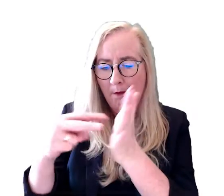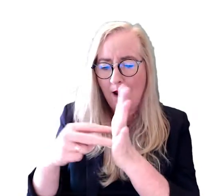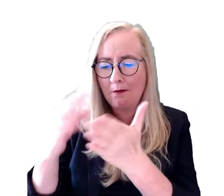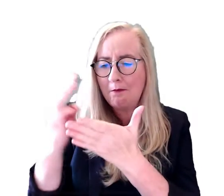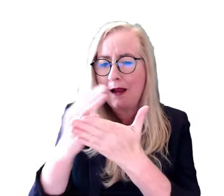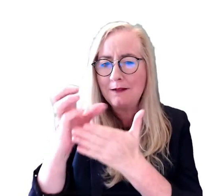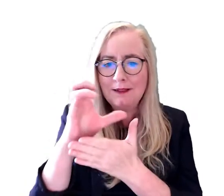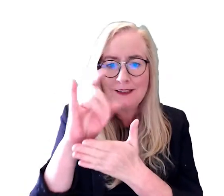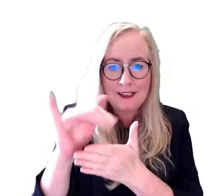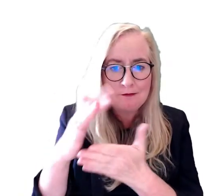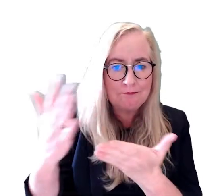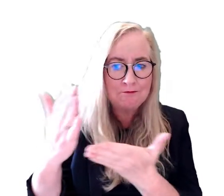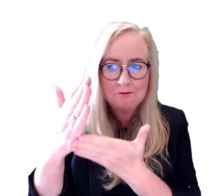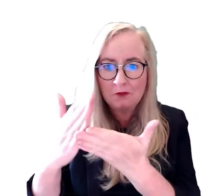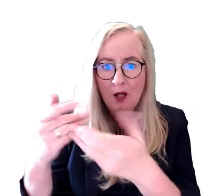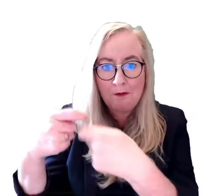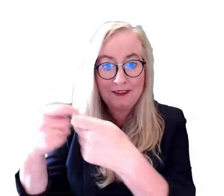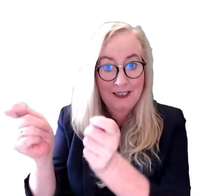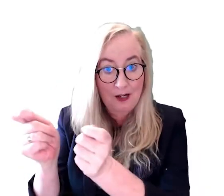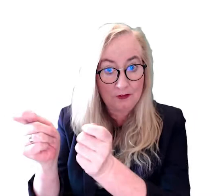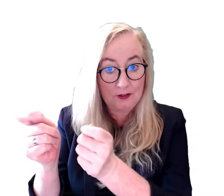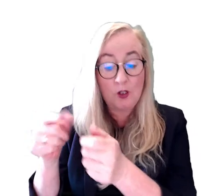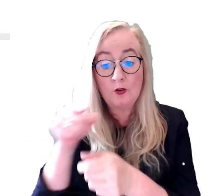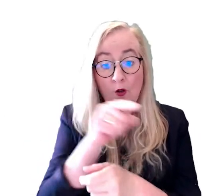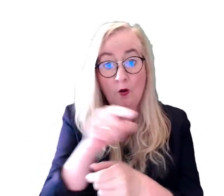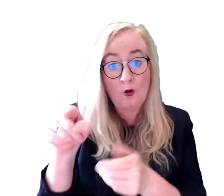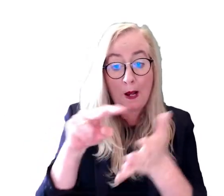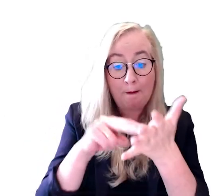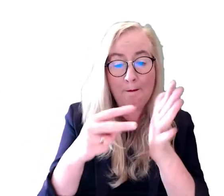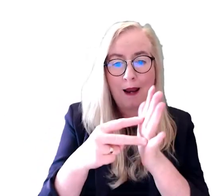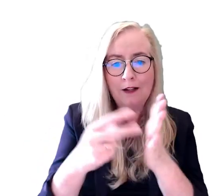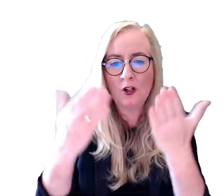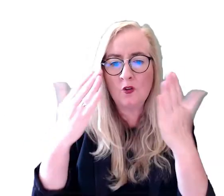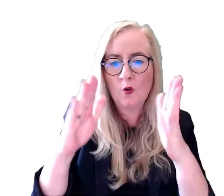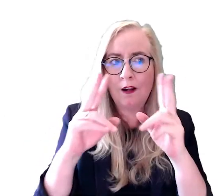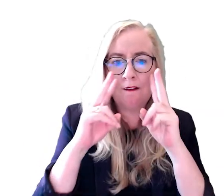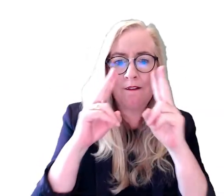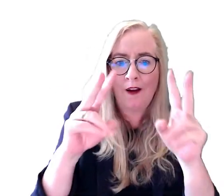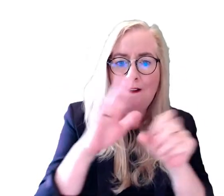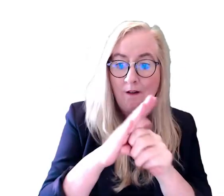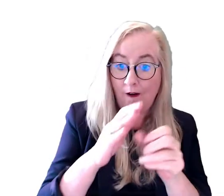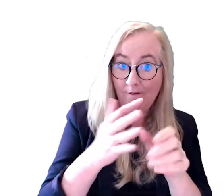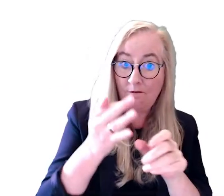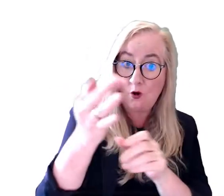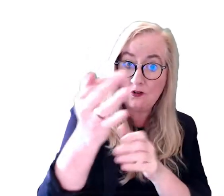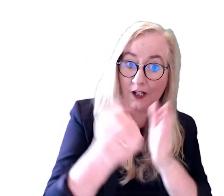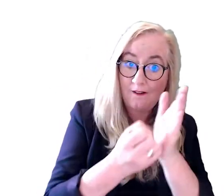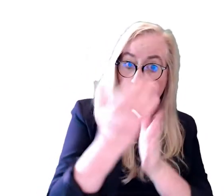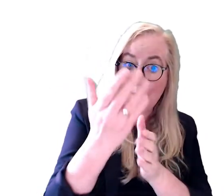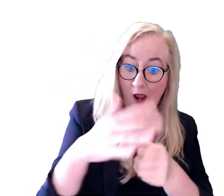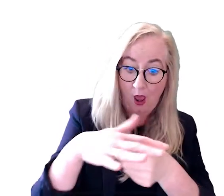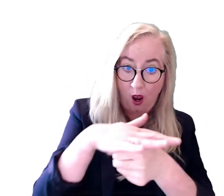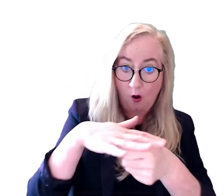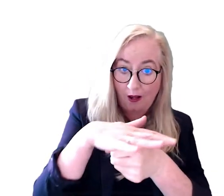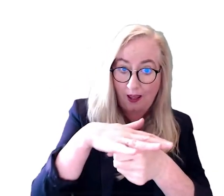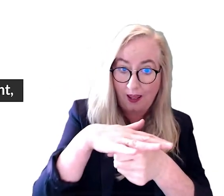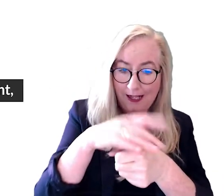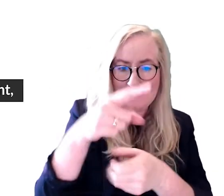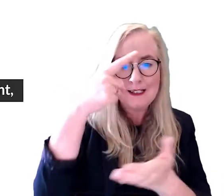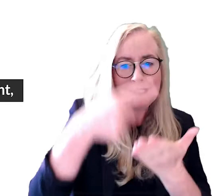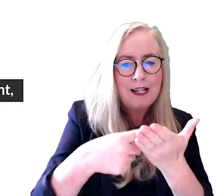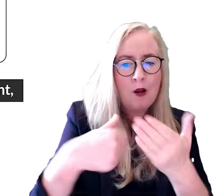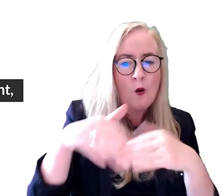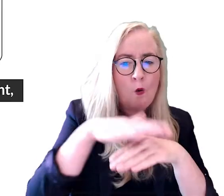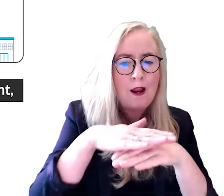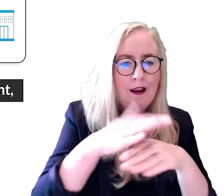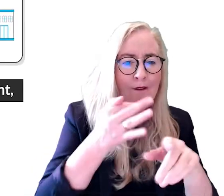plans for parts of cities and some towns. These plans set out a vision for the future development of your local area. They